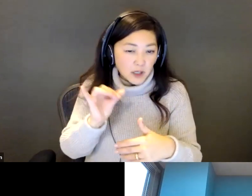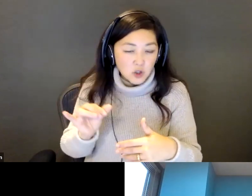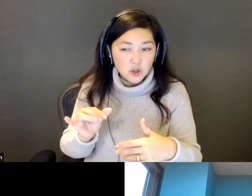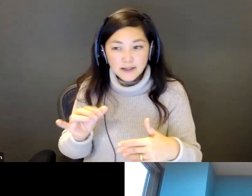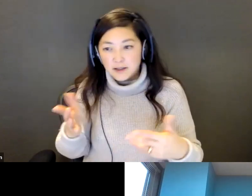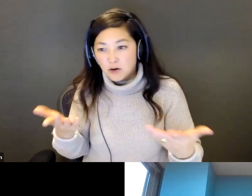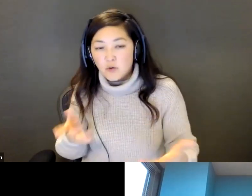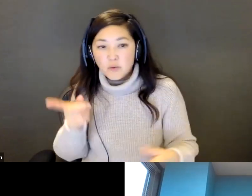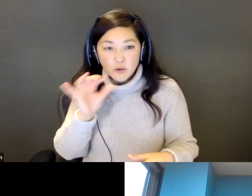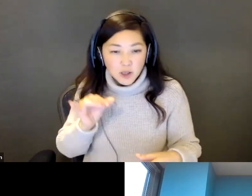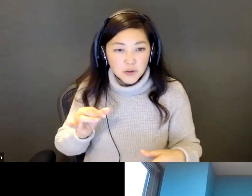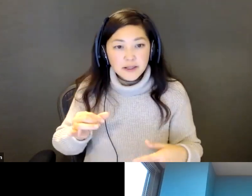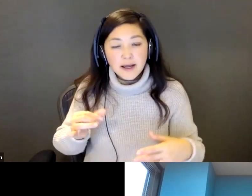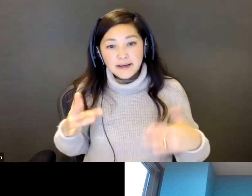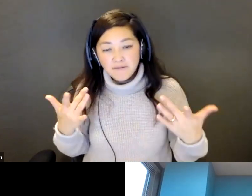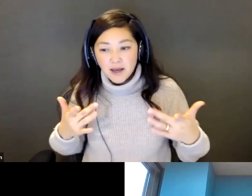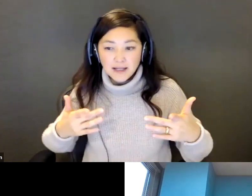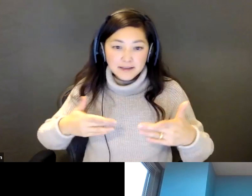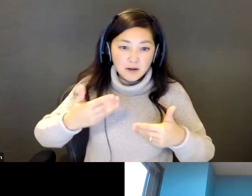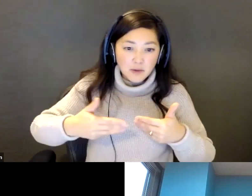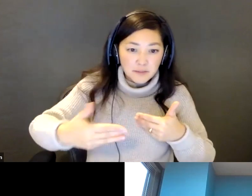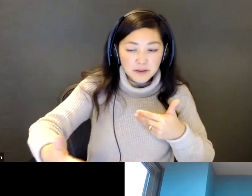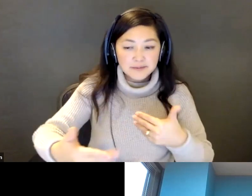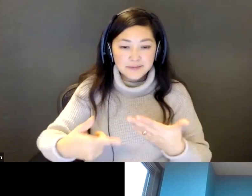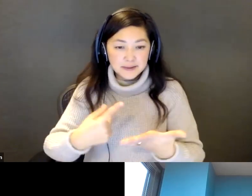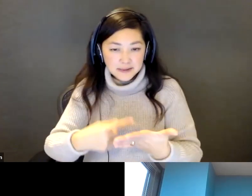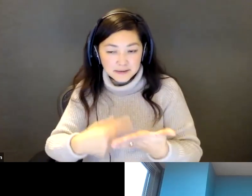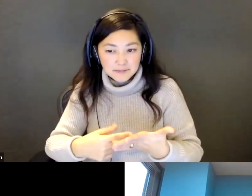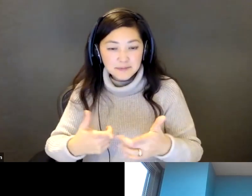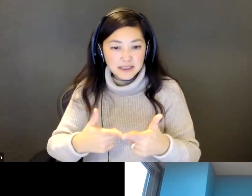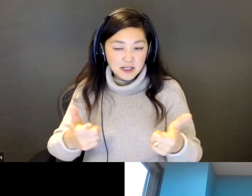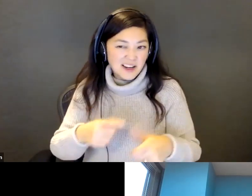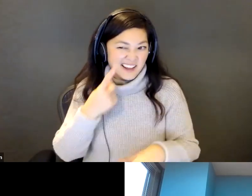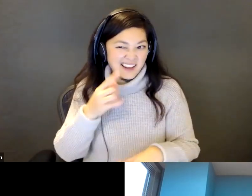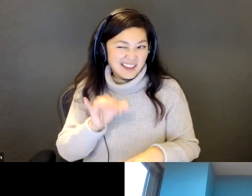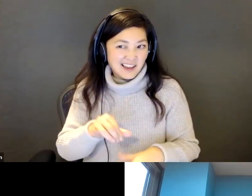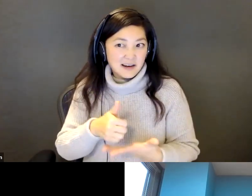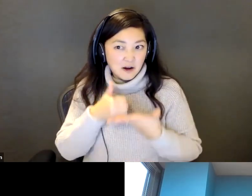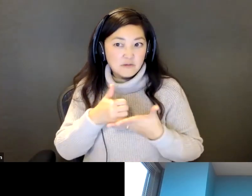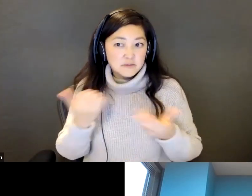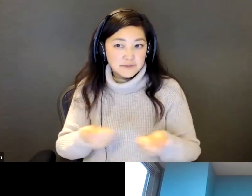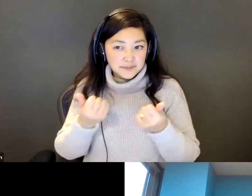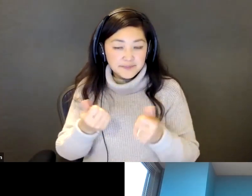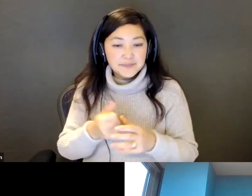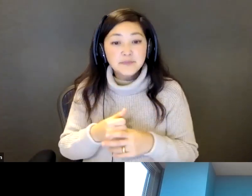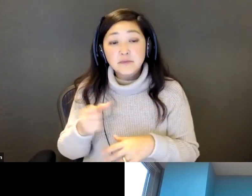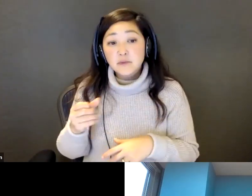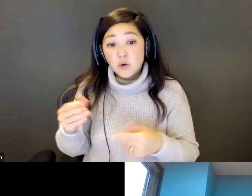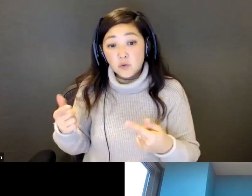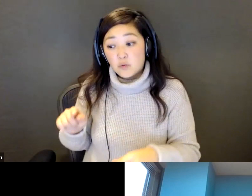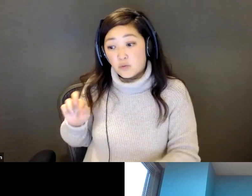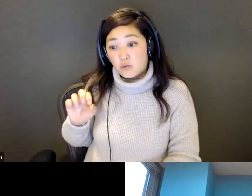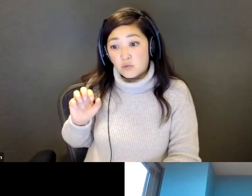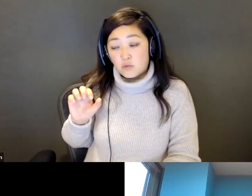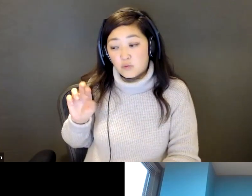of events and talk a little bit about the conversation guides, I think really helped. And so by the time that Robin and I actually